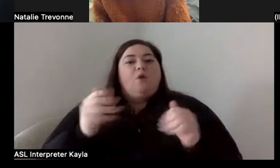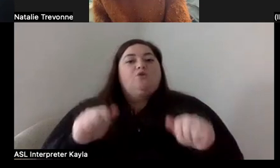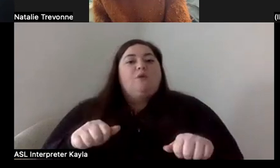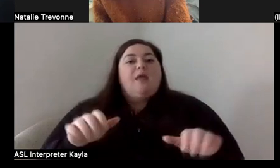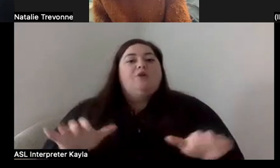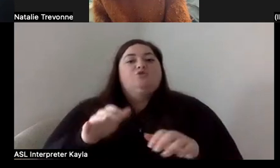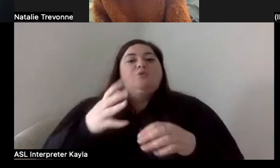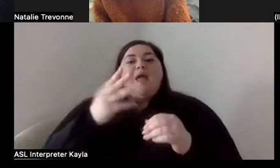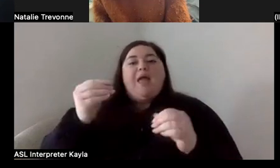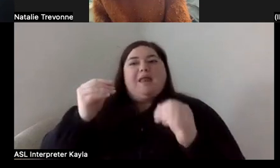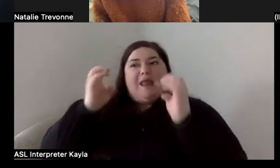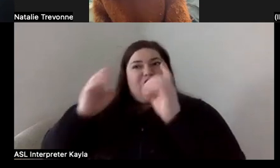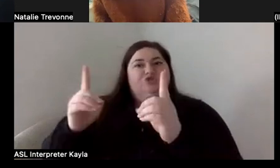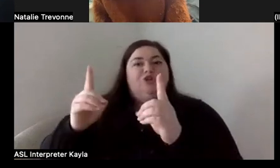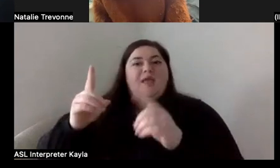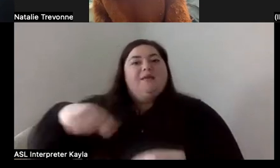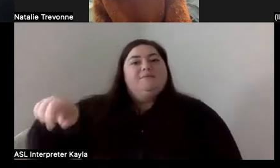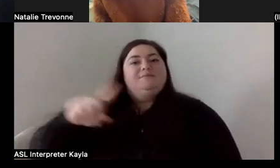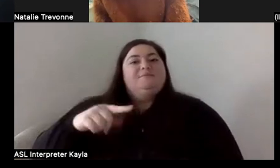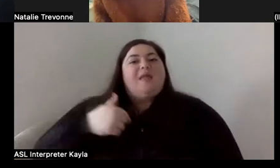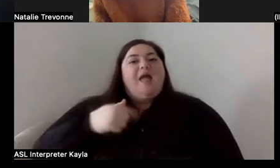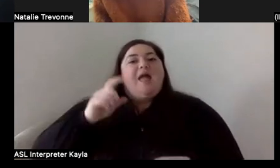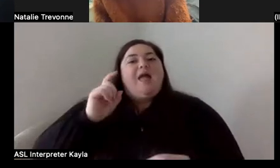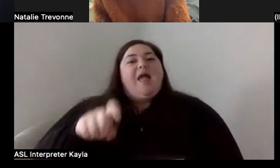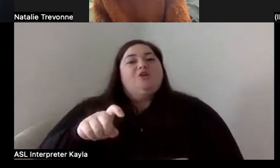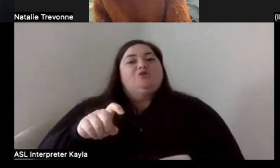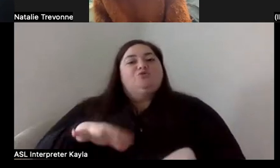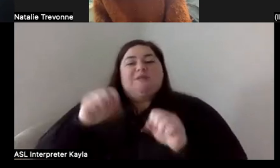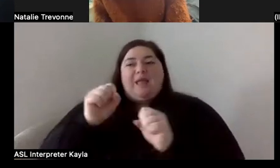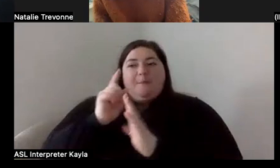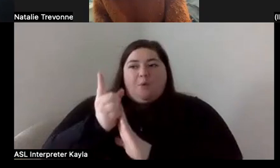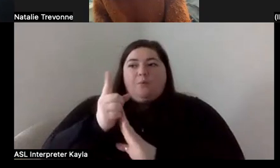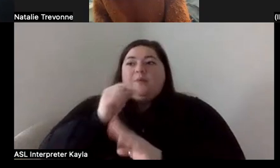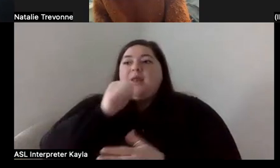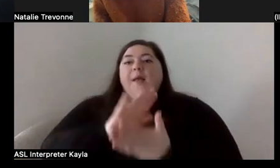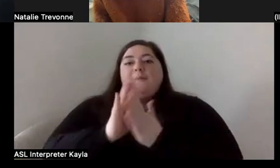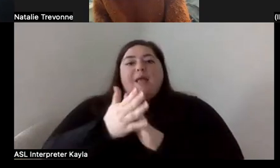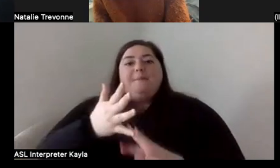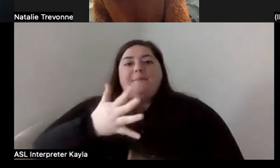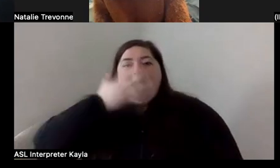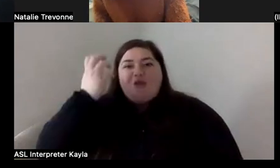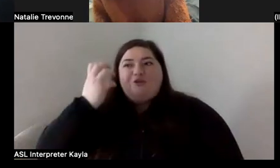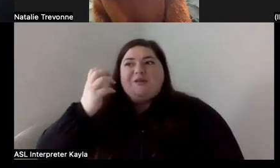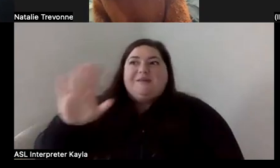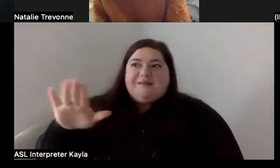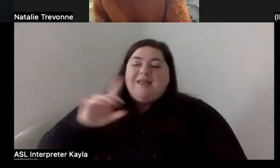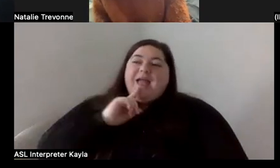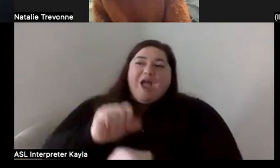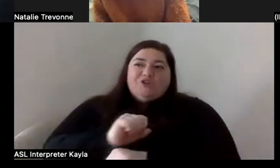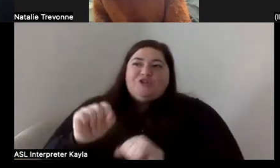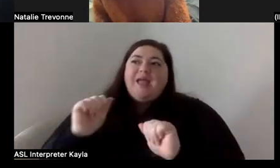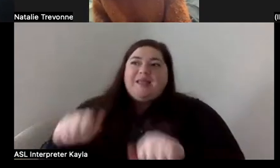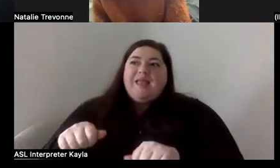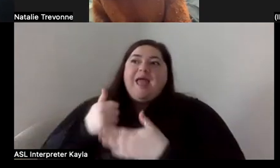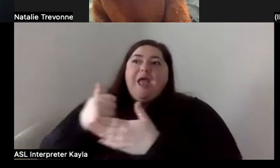educate. Like, I had to, like, have a moment of not just getting angry, but being like, actually, I can help you. Let me show